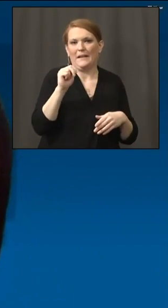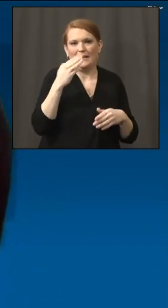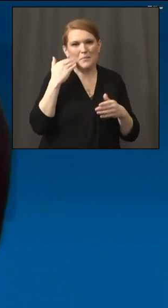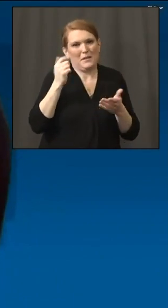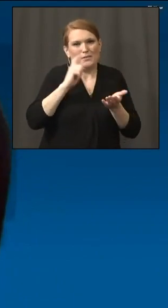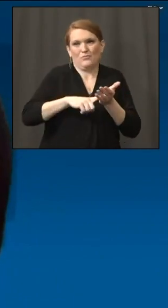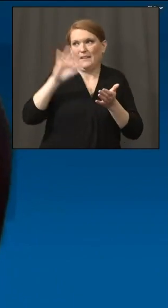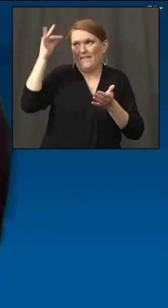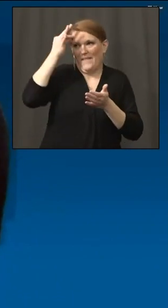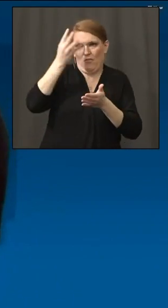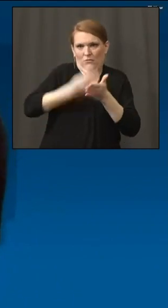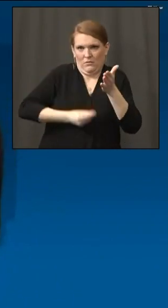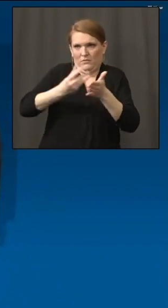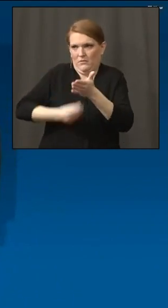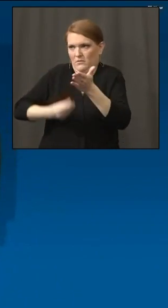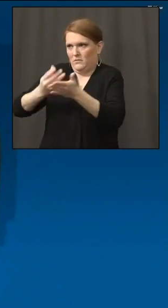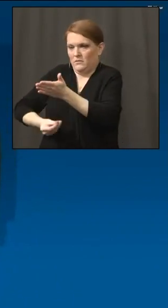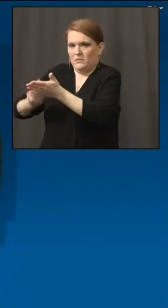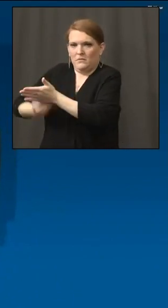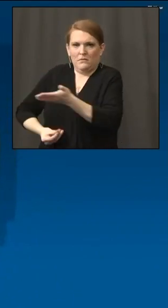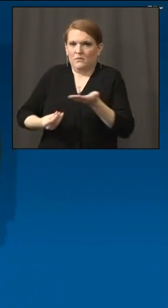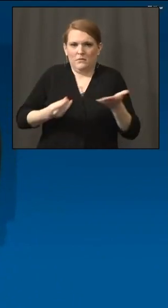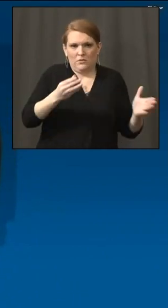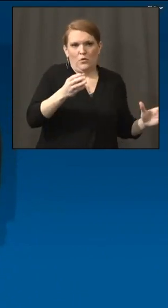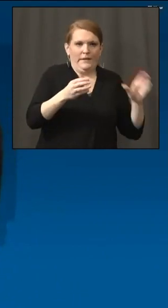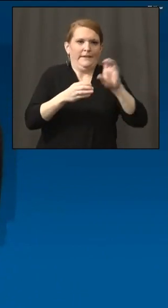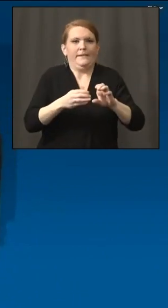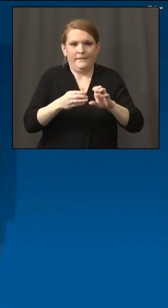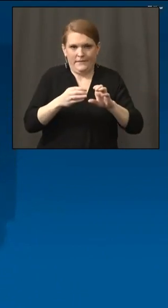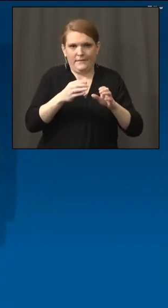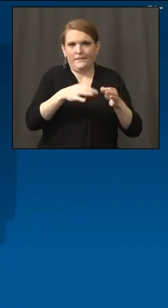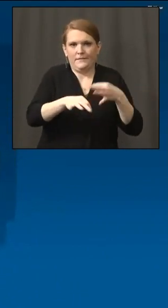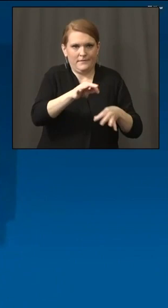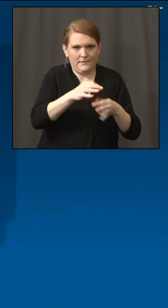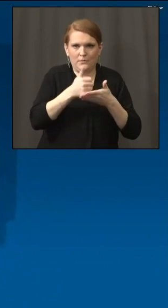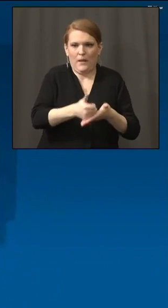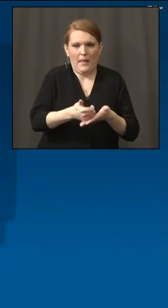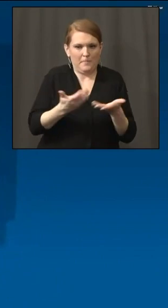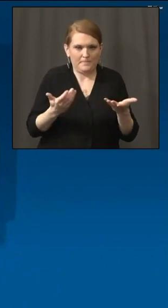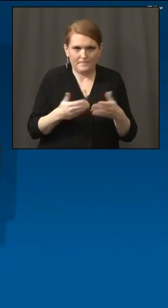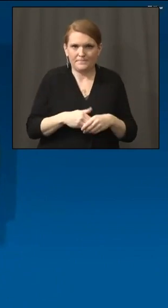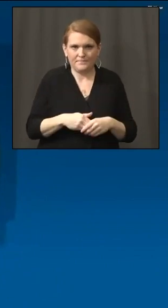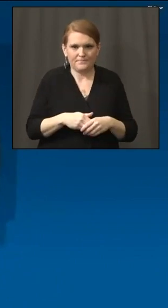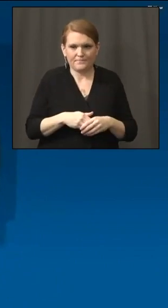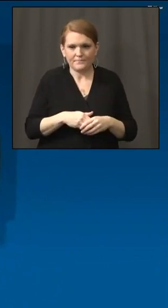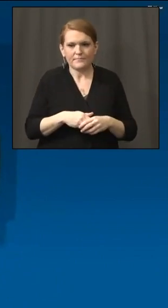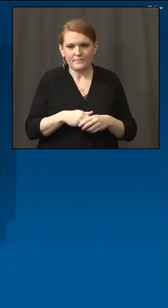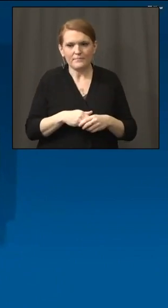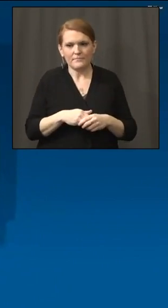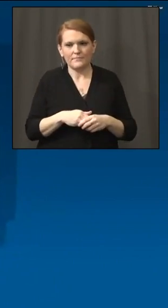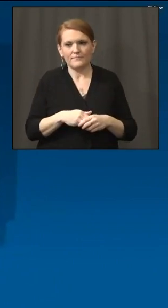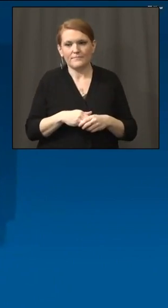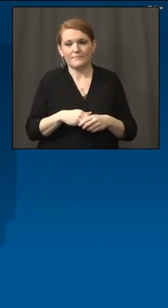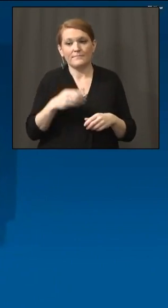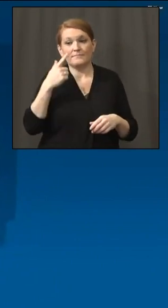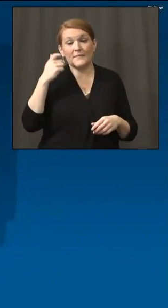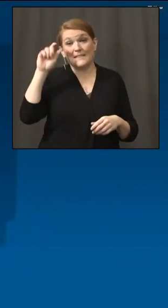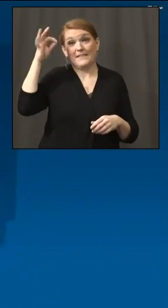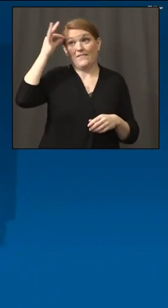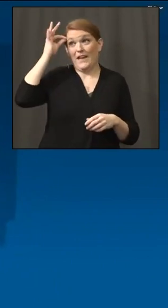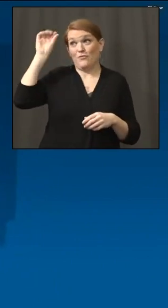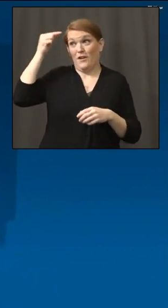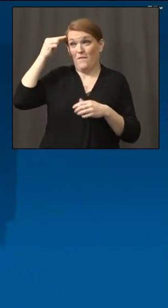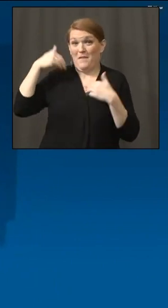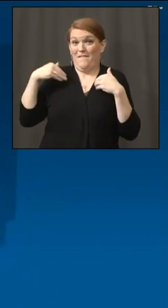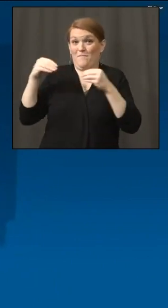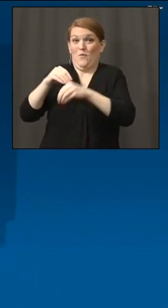federal dollars that were coming because, again, they can print money. They have they can backstop majority of this where Connecticut,